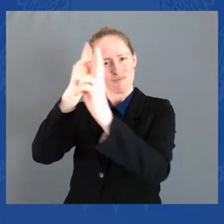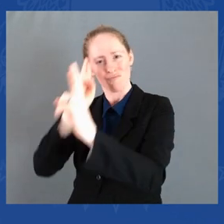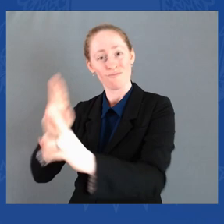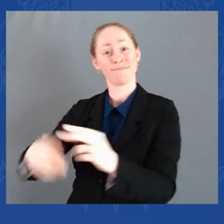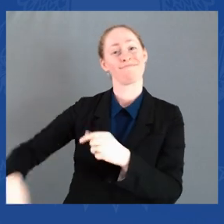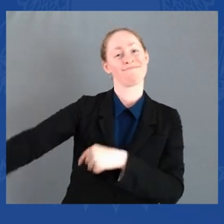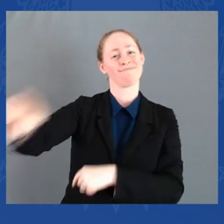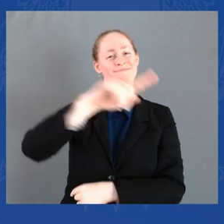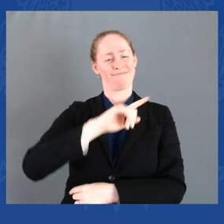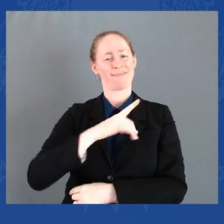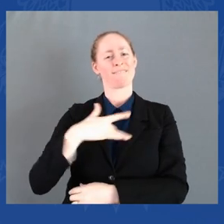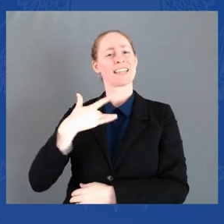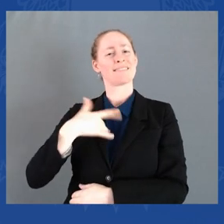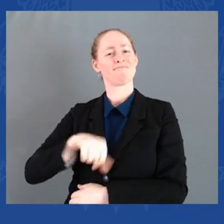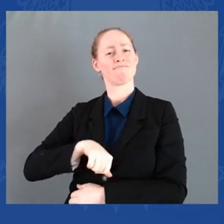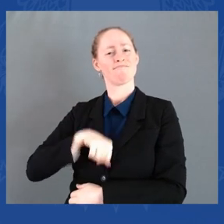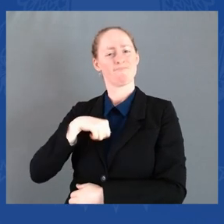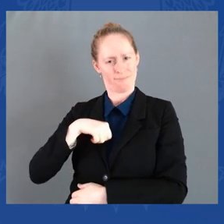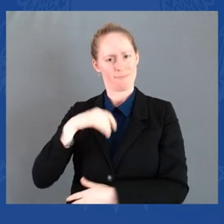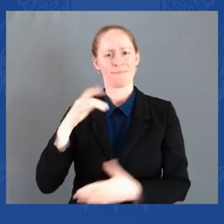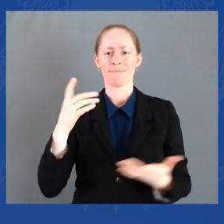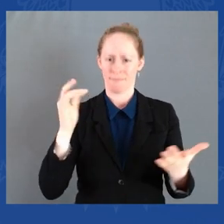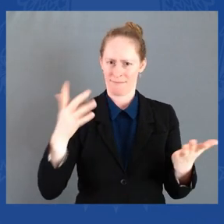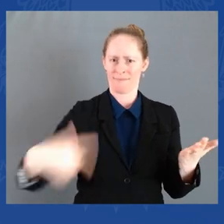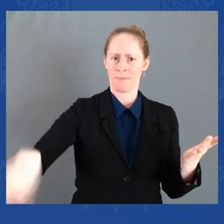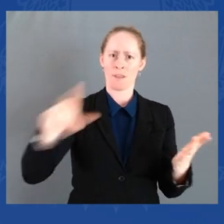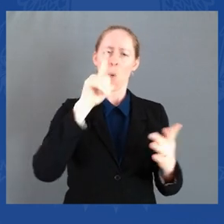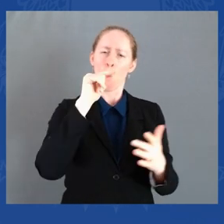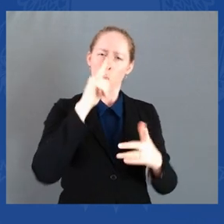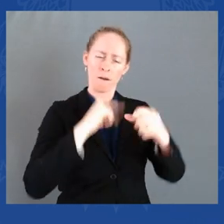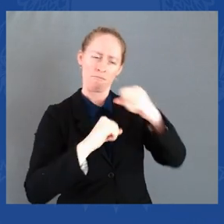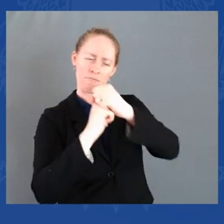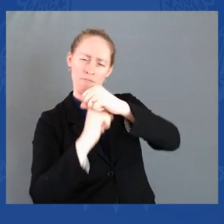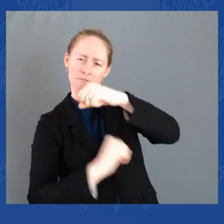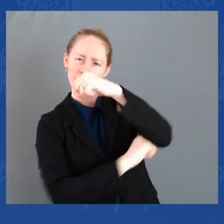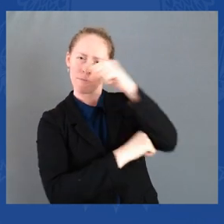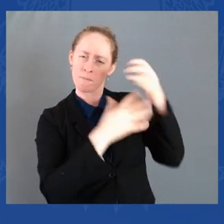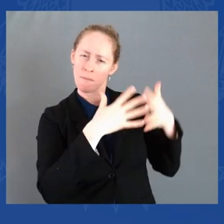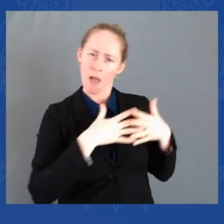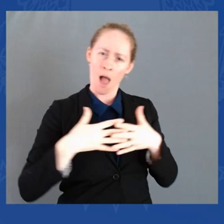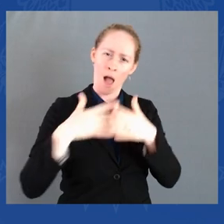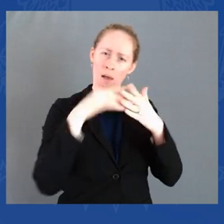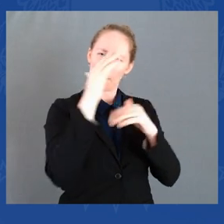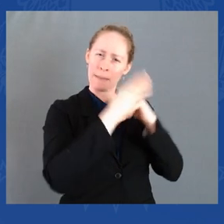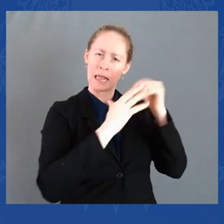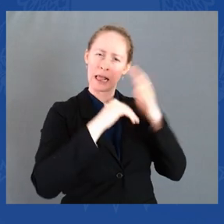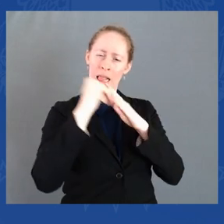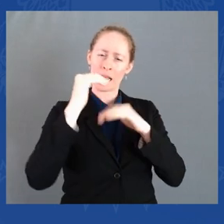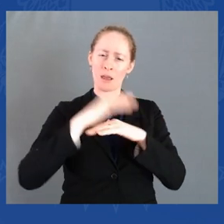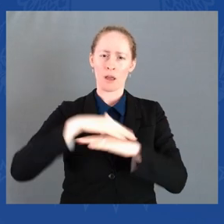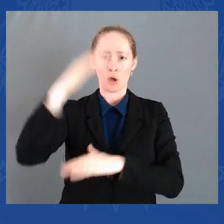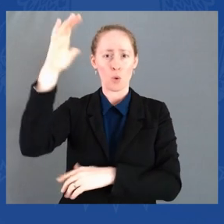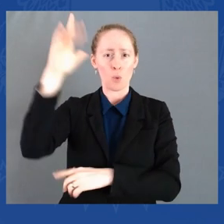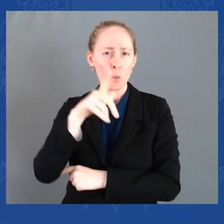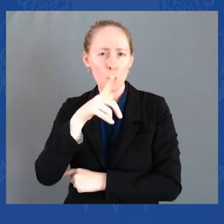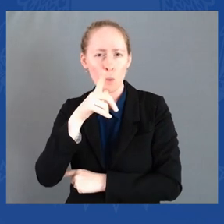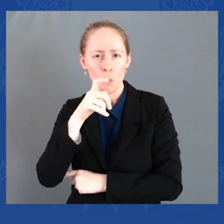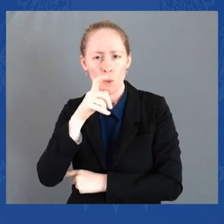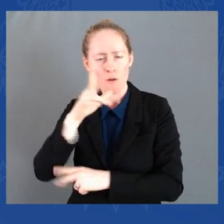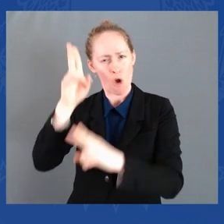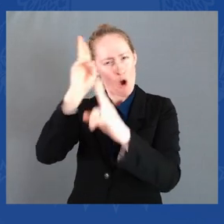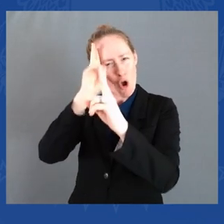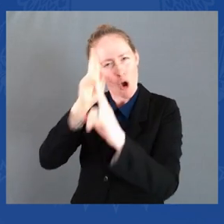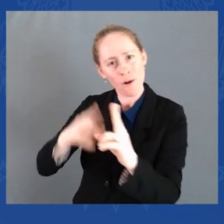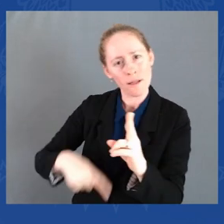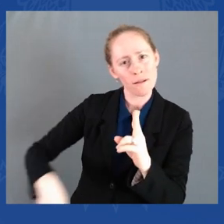honoring the diversity of all who have contributed to who we are today. And, of course,